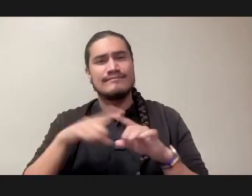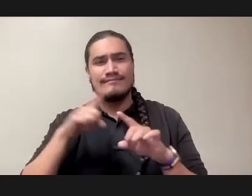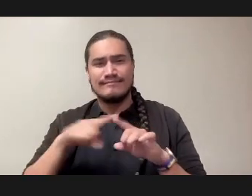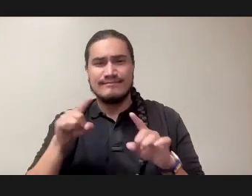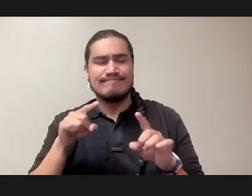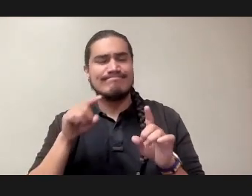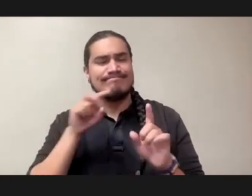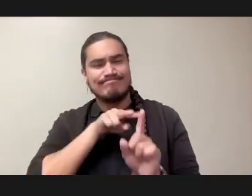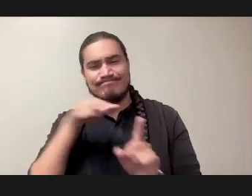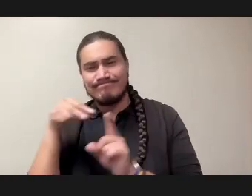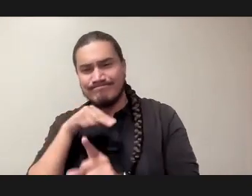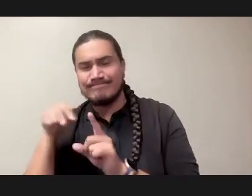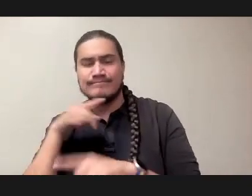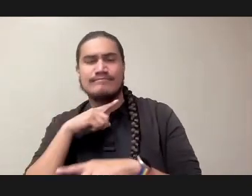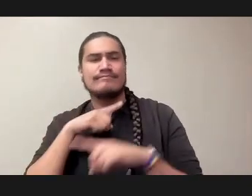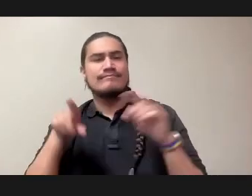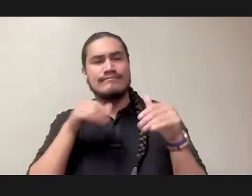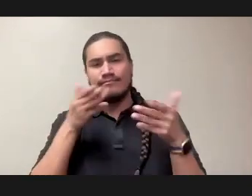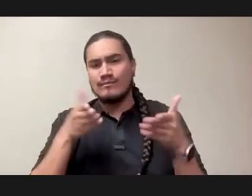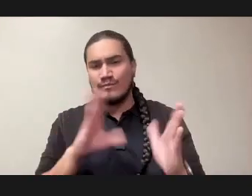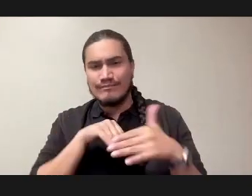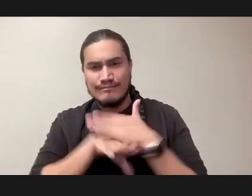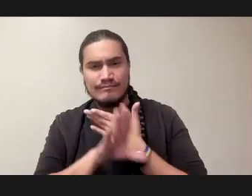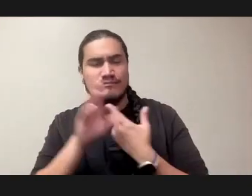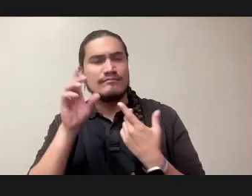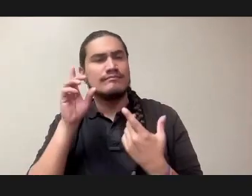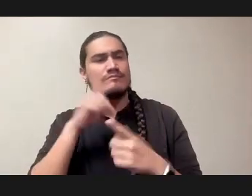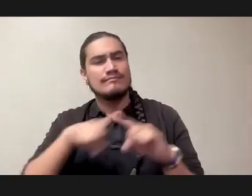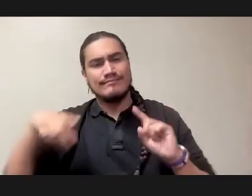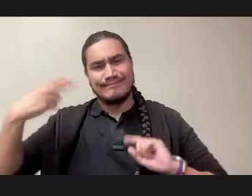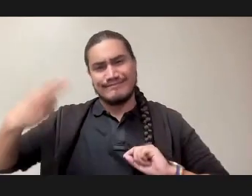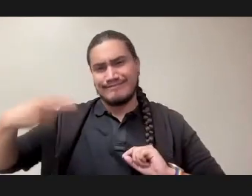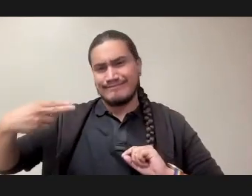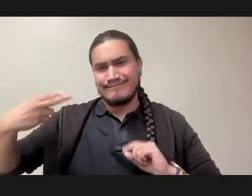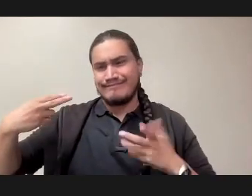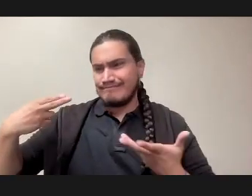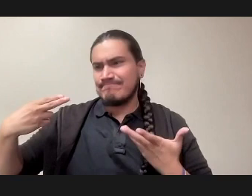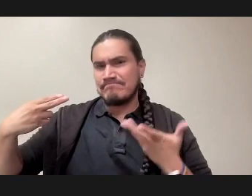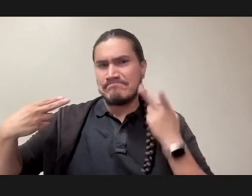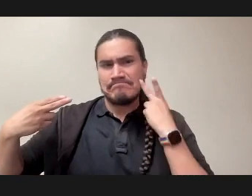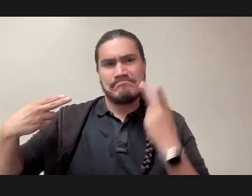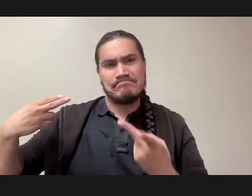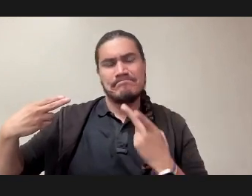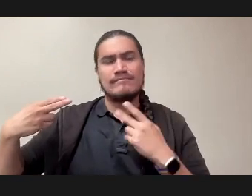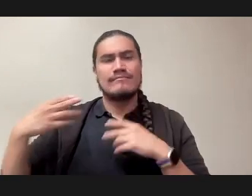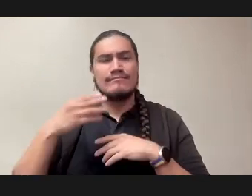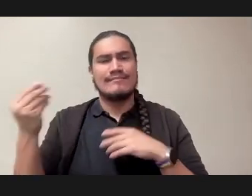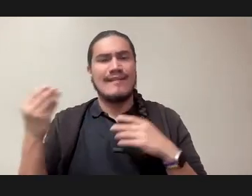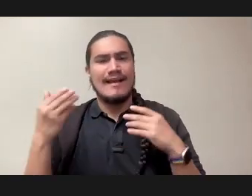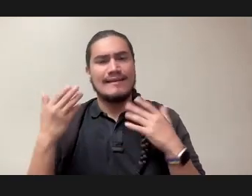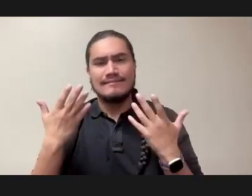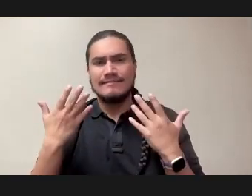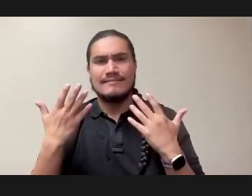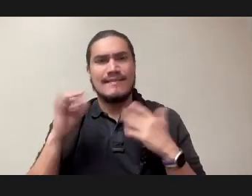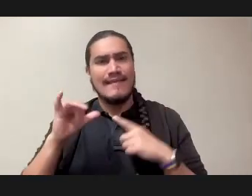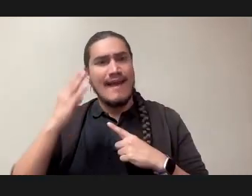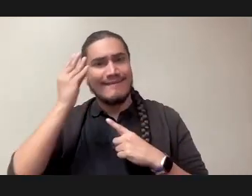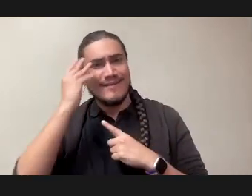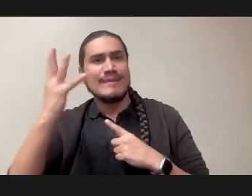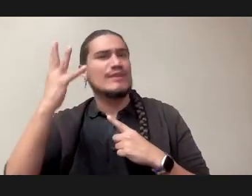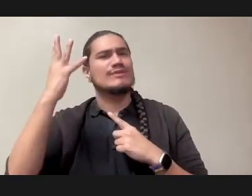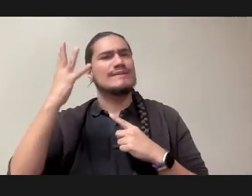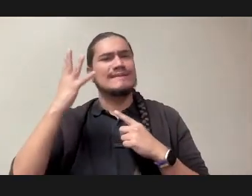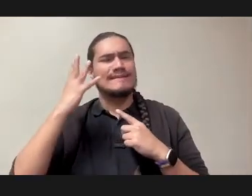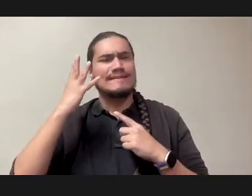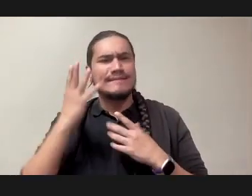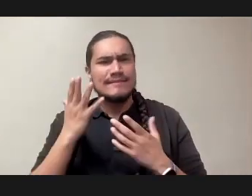in, a different history and gaps in that knowledge and perspective in